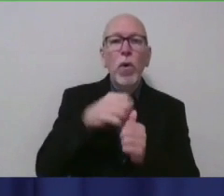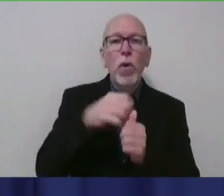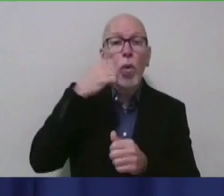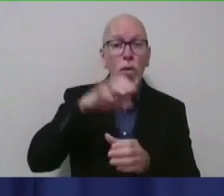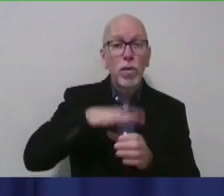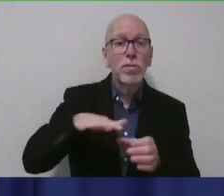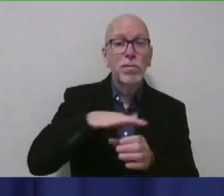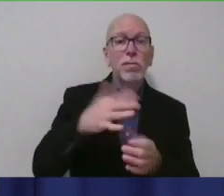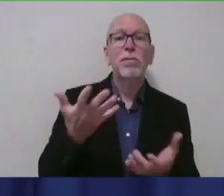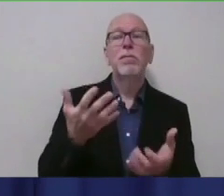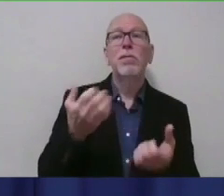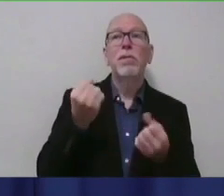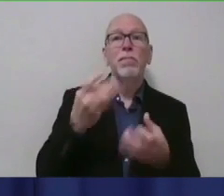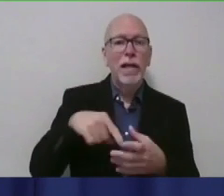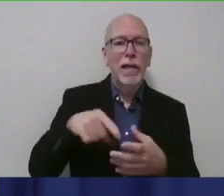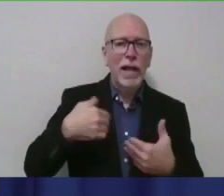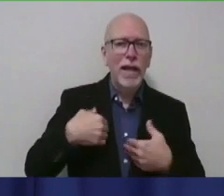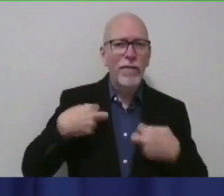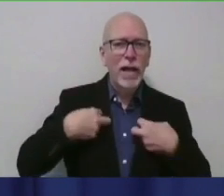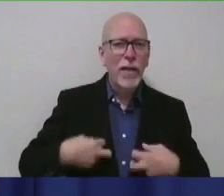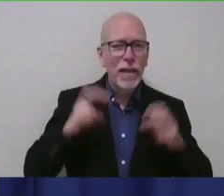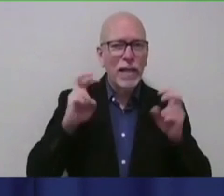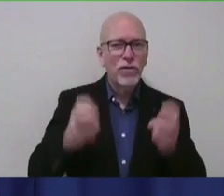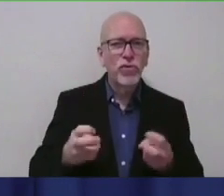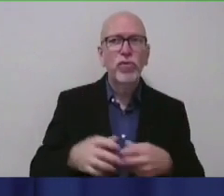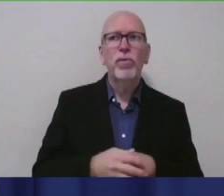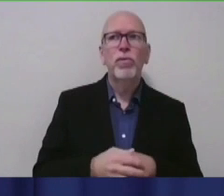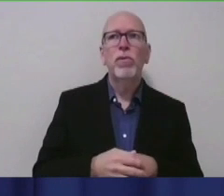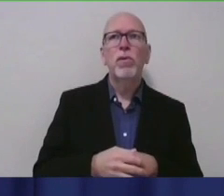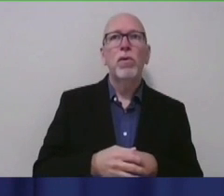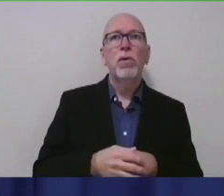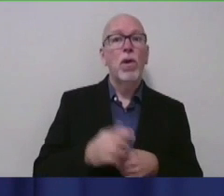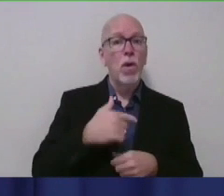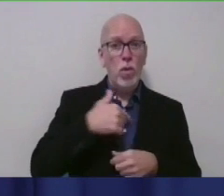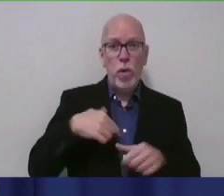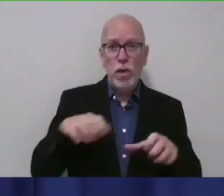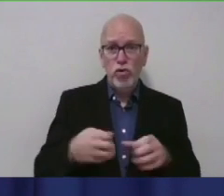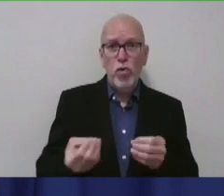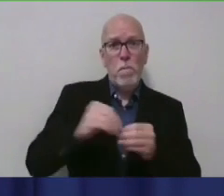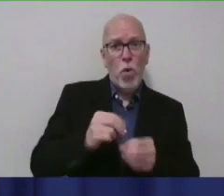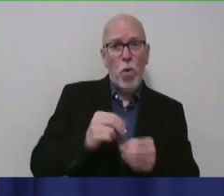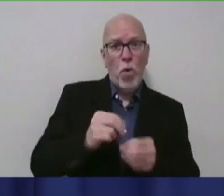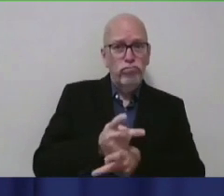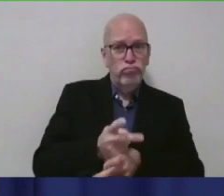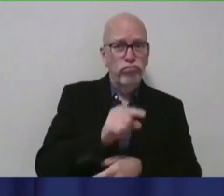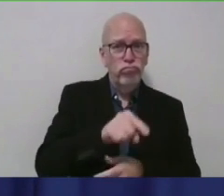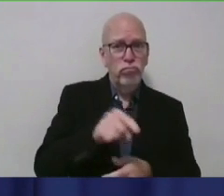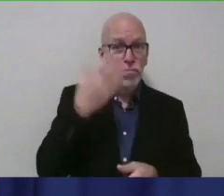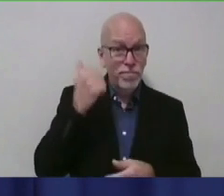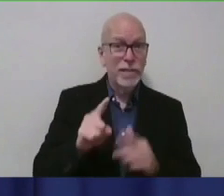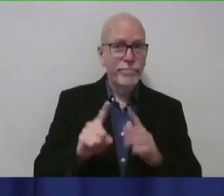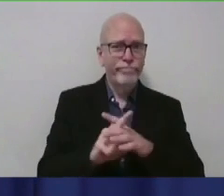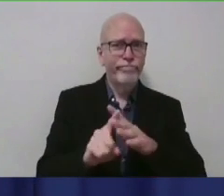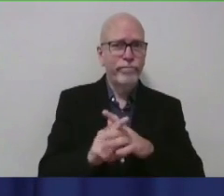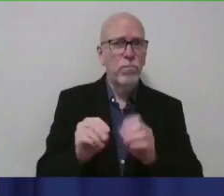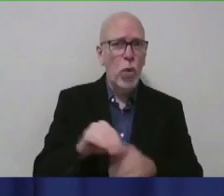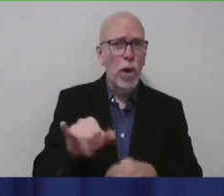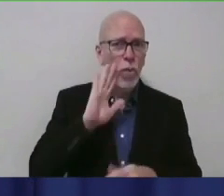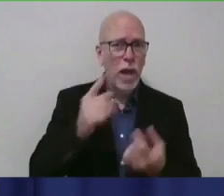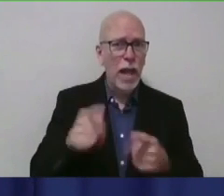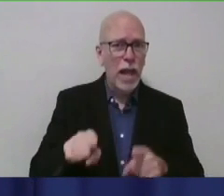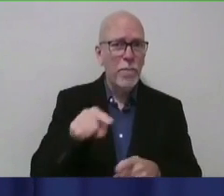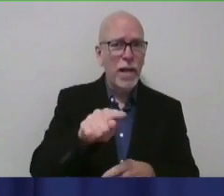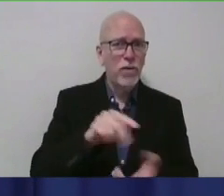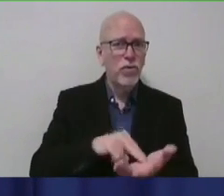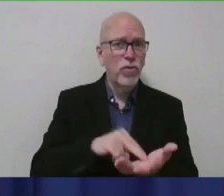immunocompromised. Are we doing more precautions there, you know, since breakthrough cases are more likely to happen there? You know,